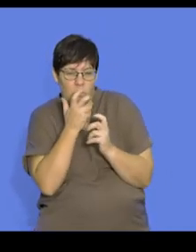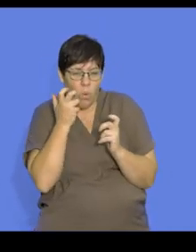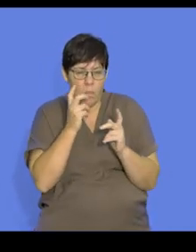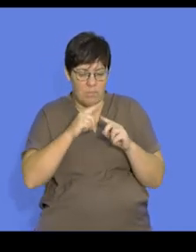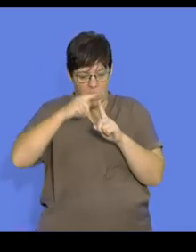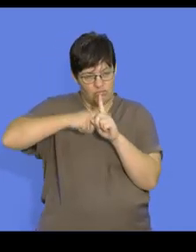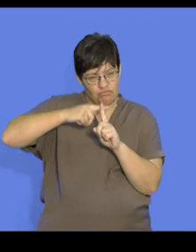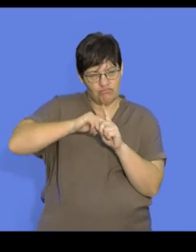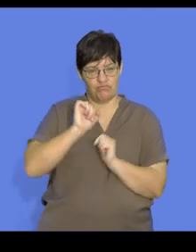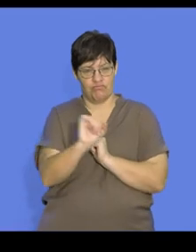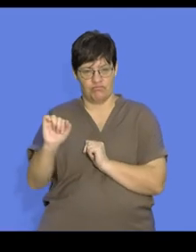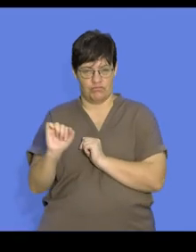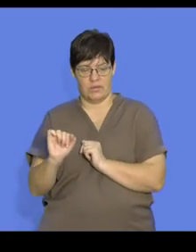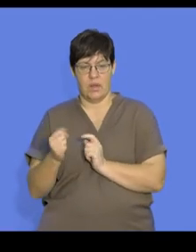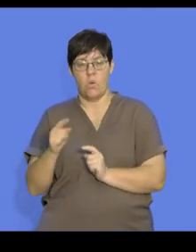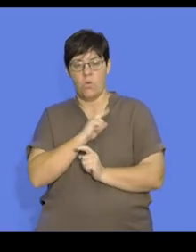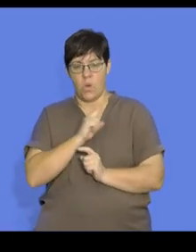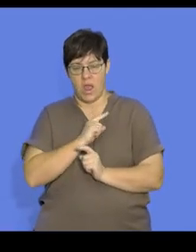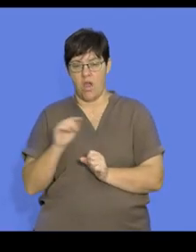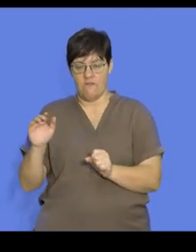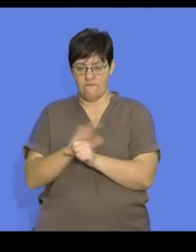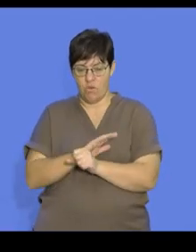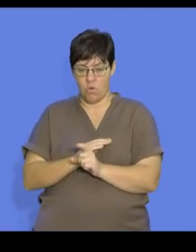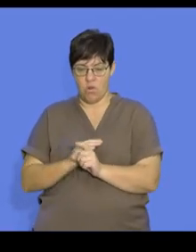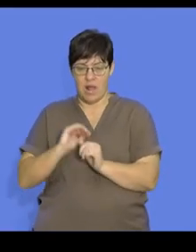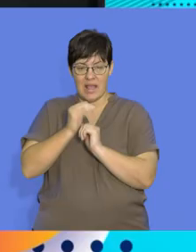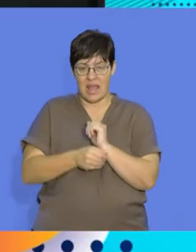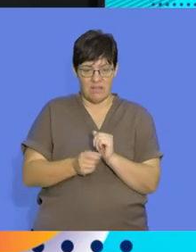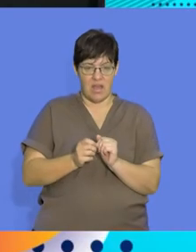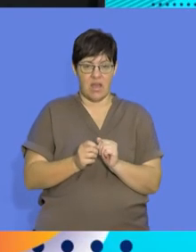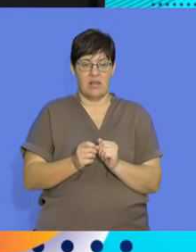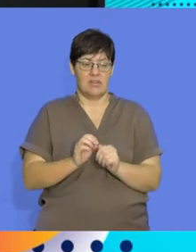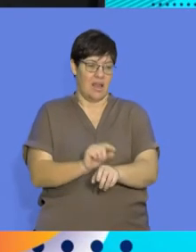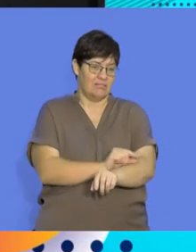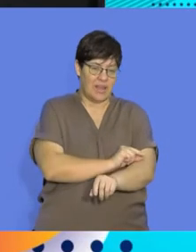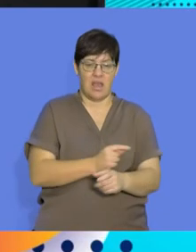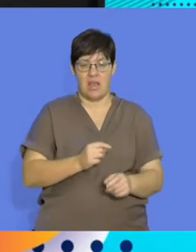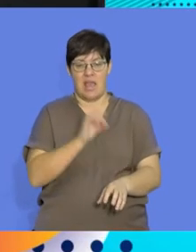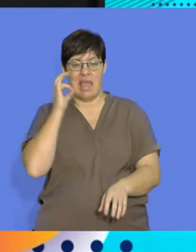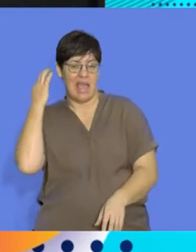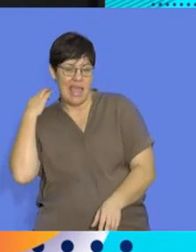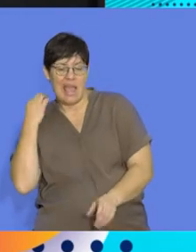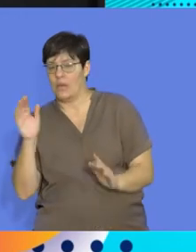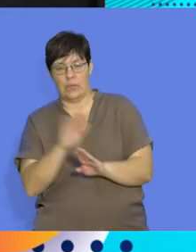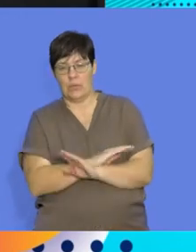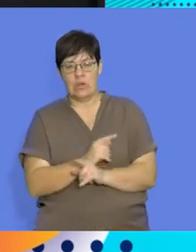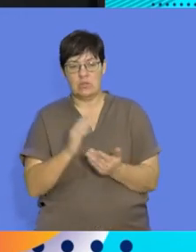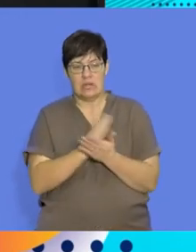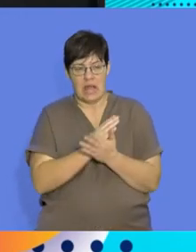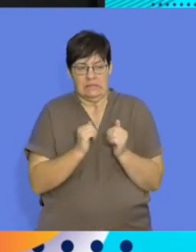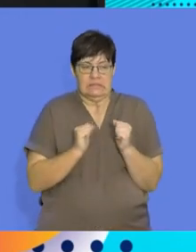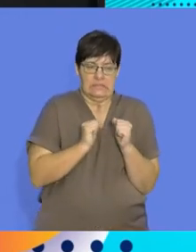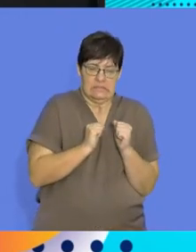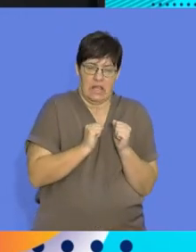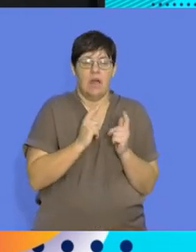body temperatures. And often the young do not have full body coverings of either fur or hair and that means that they find it